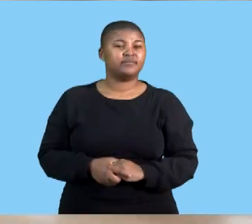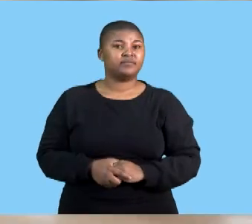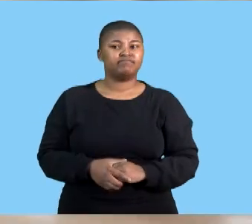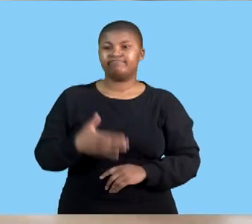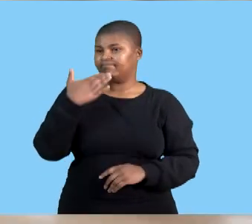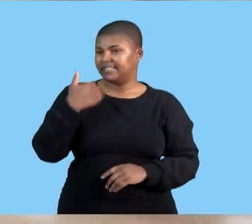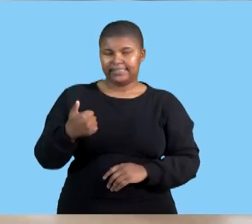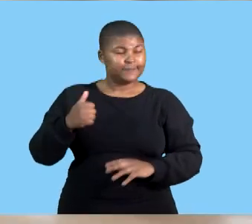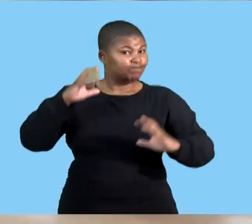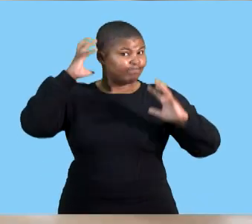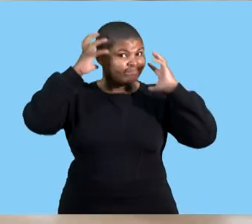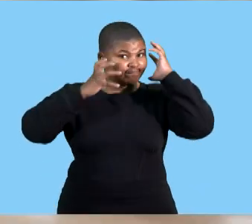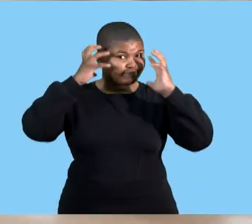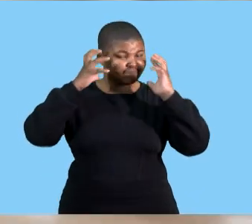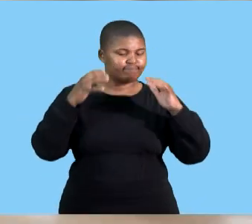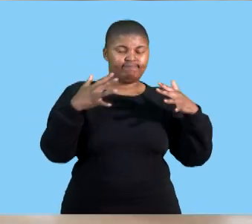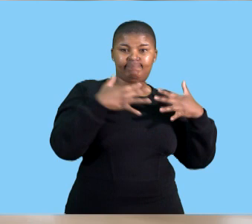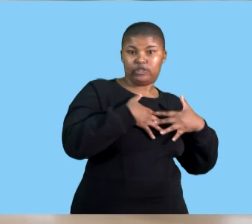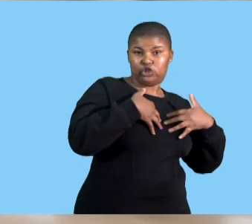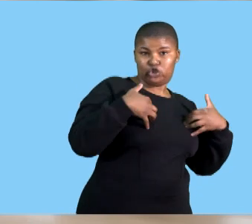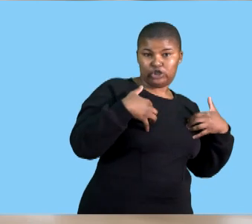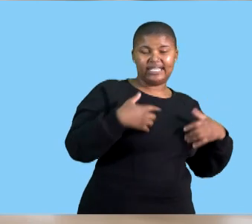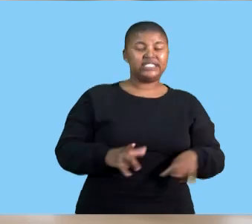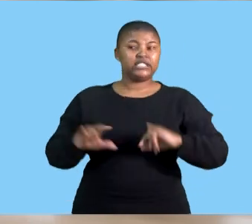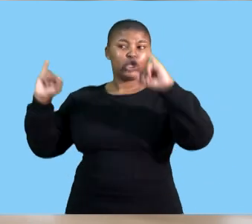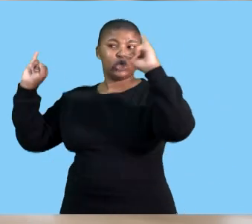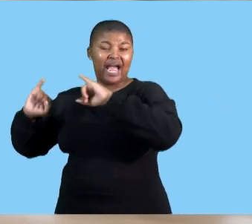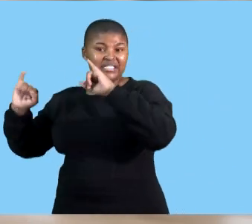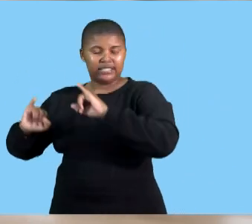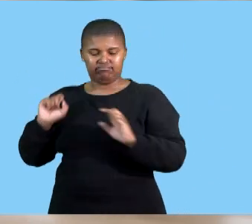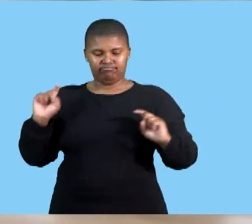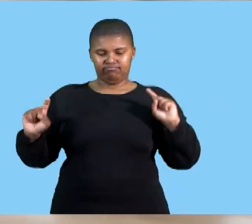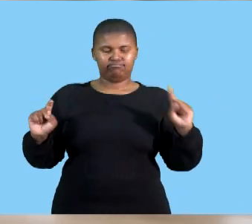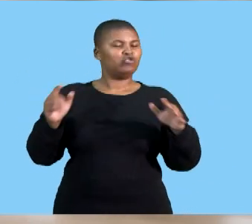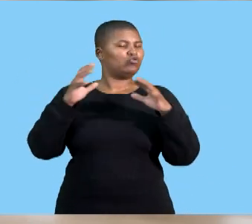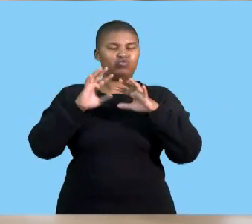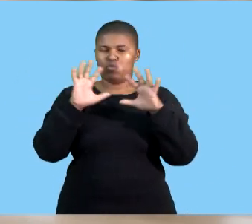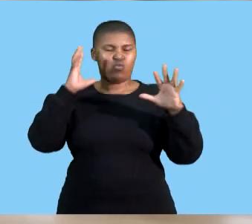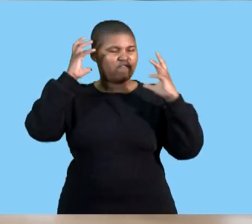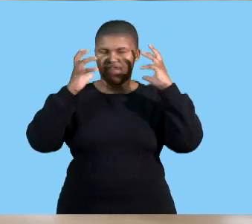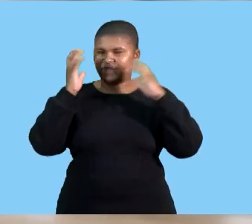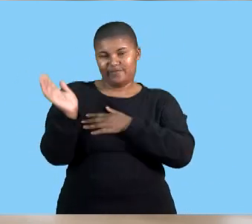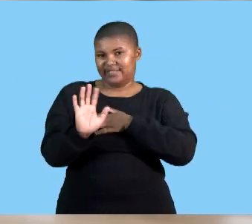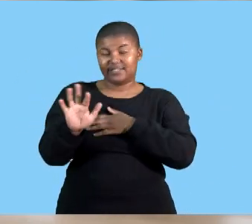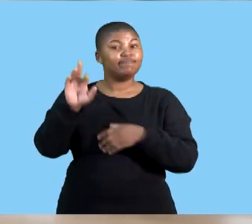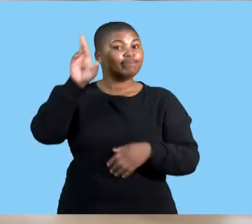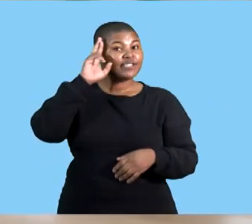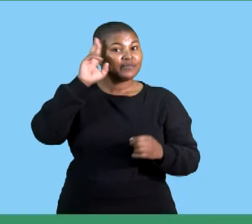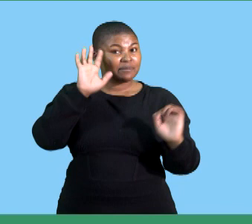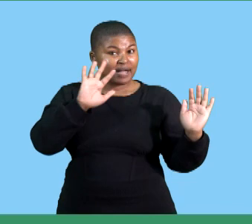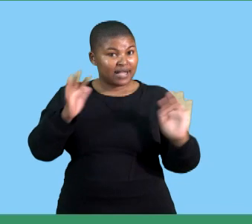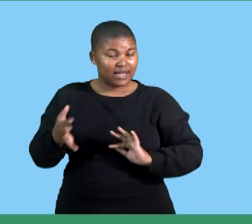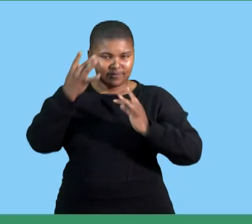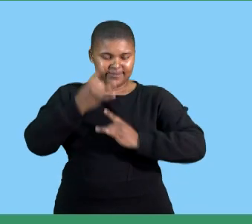the meaning of stress with the meaning of crisis now a good way to remember the difference